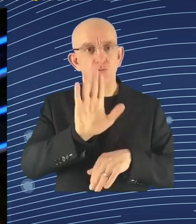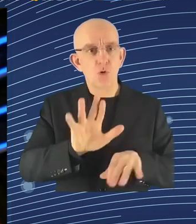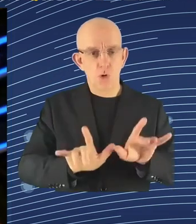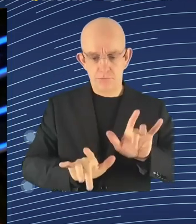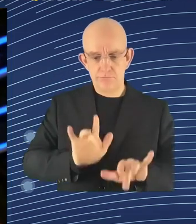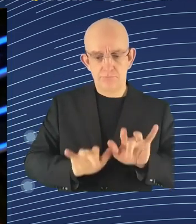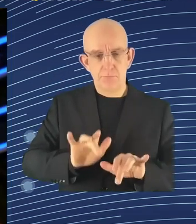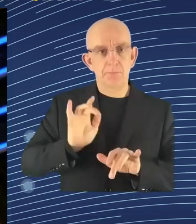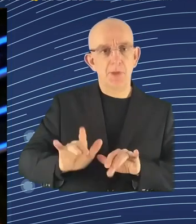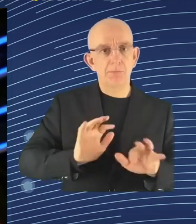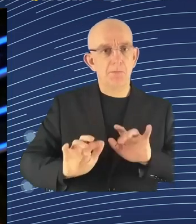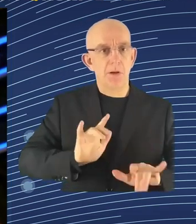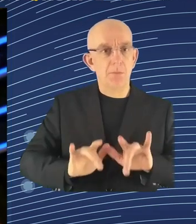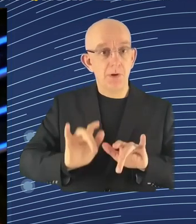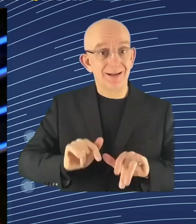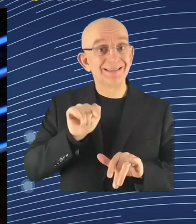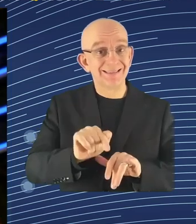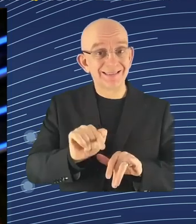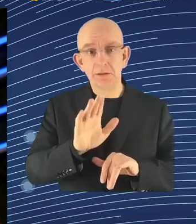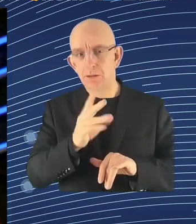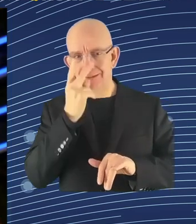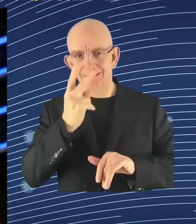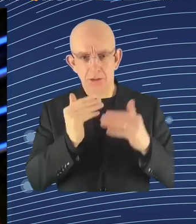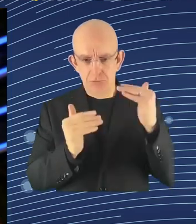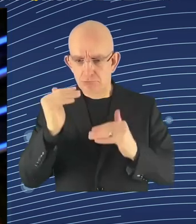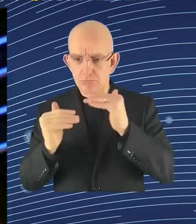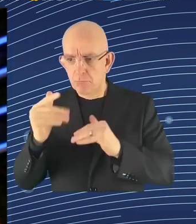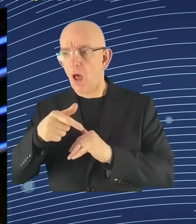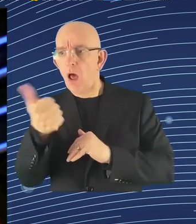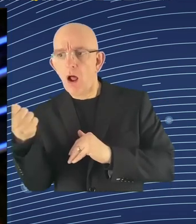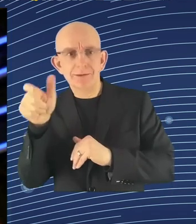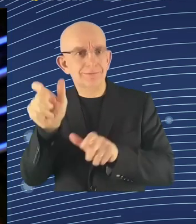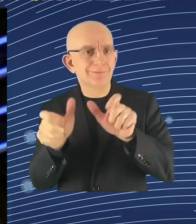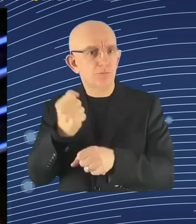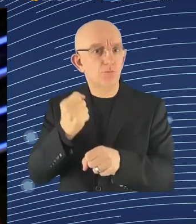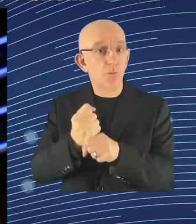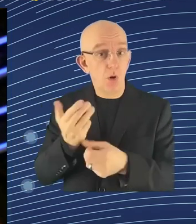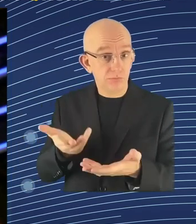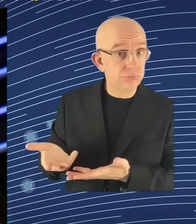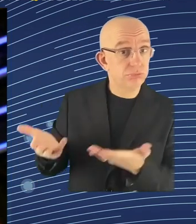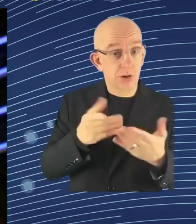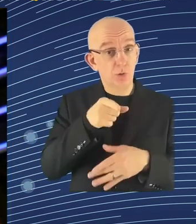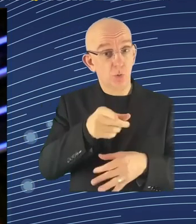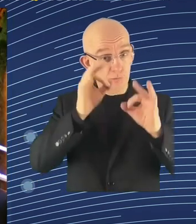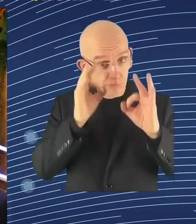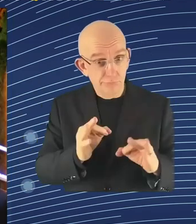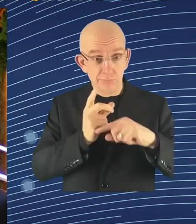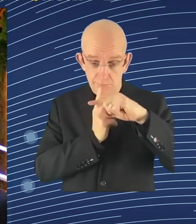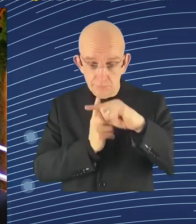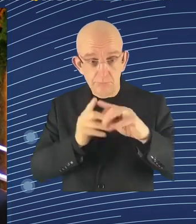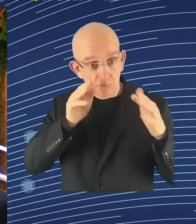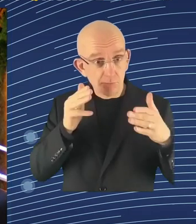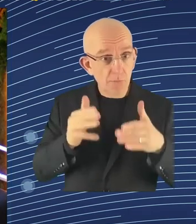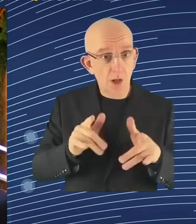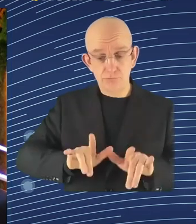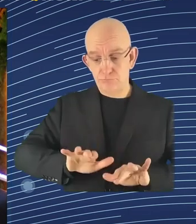write your emails, whether you finish them when writing them in one go, all these things. What are, Ms. van Sproentak, if I could ask,